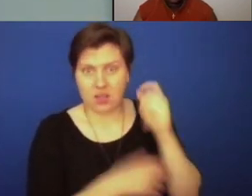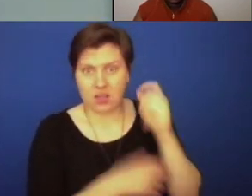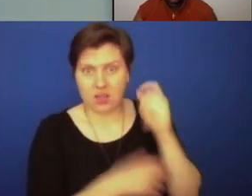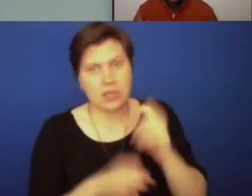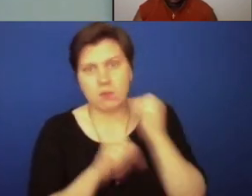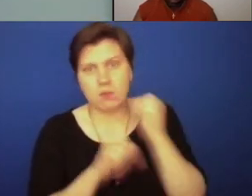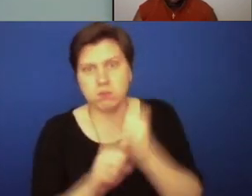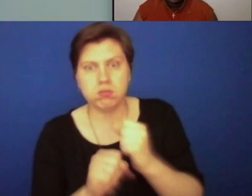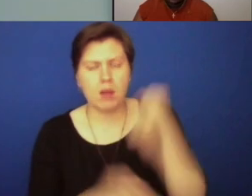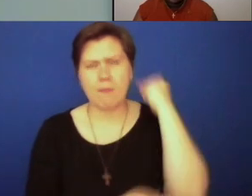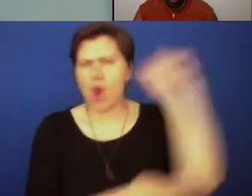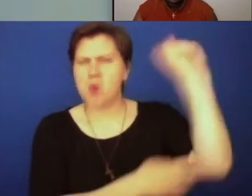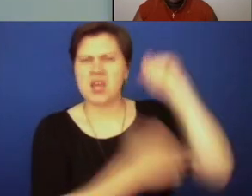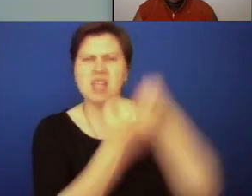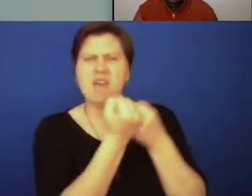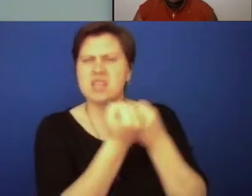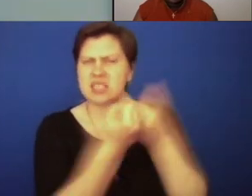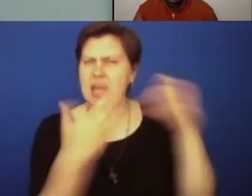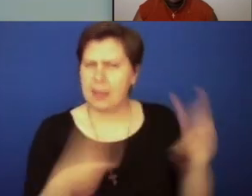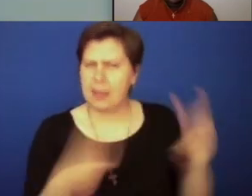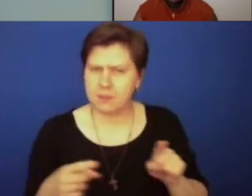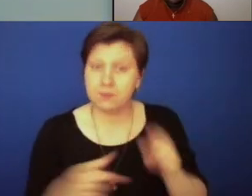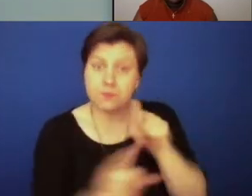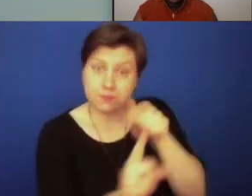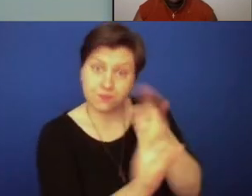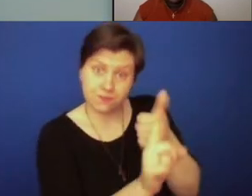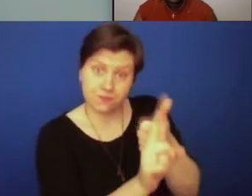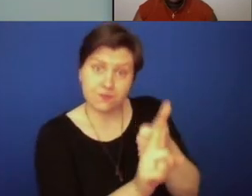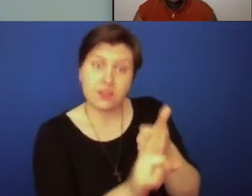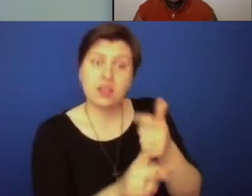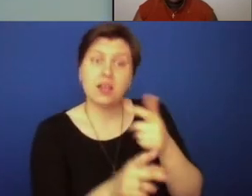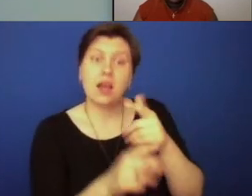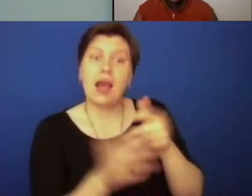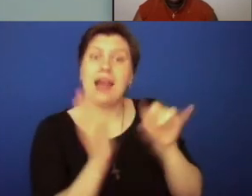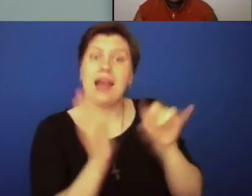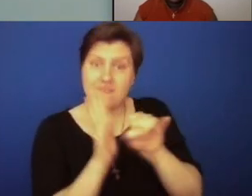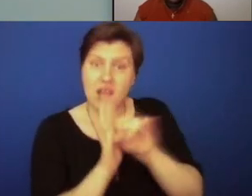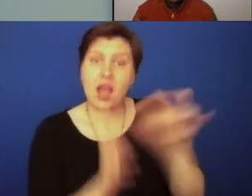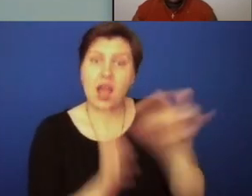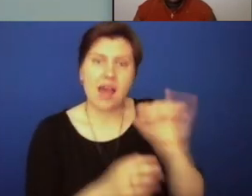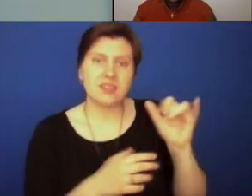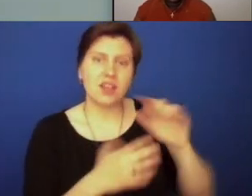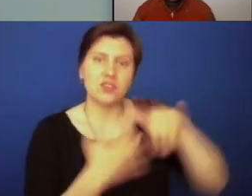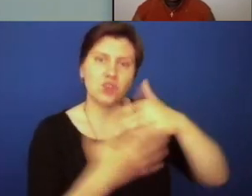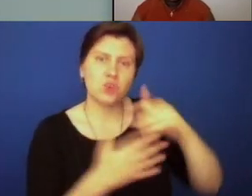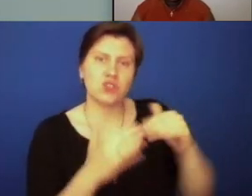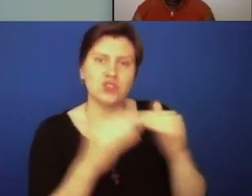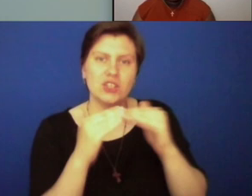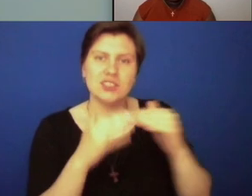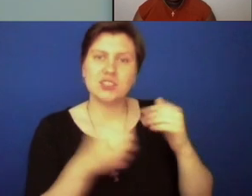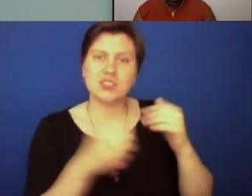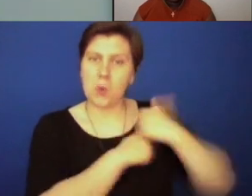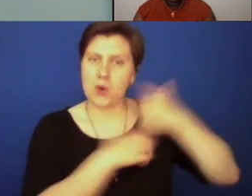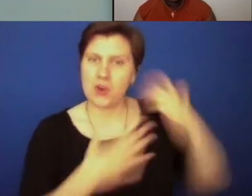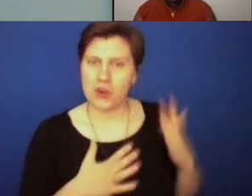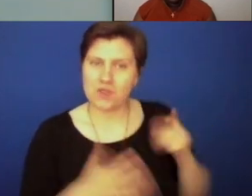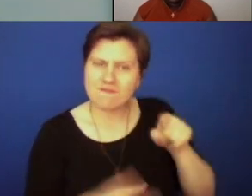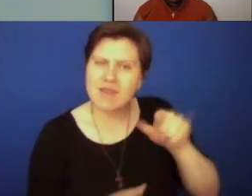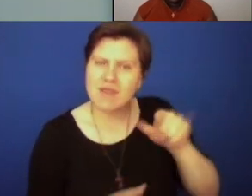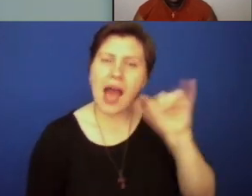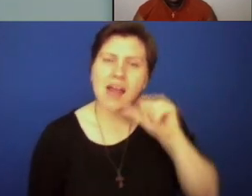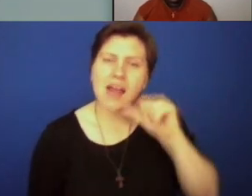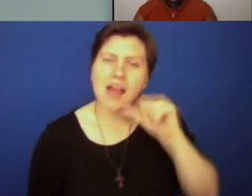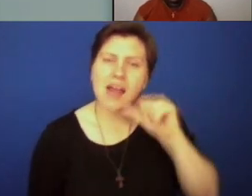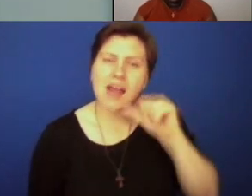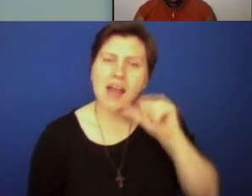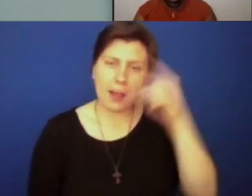protests and advocacy. You identify yourself as an activist and a social justice warrior. As a Catholic and as a woman of color, how